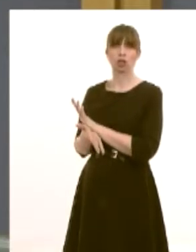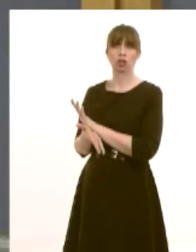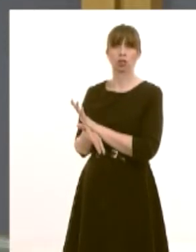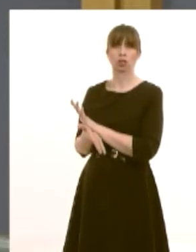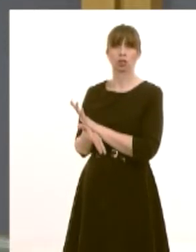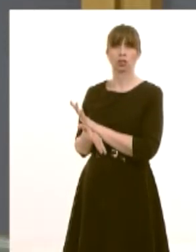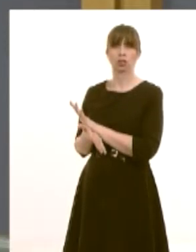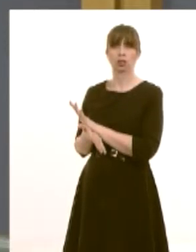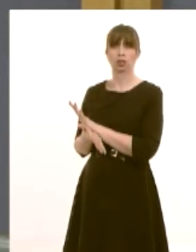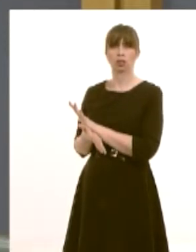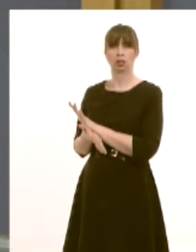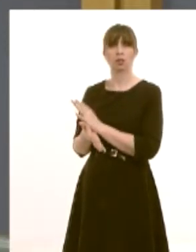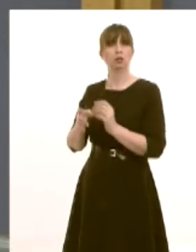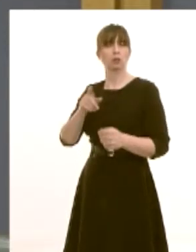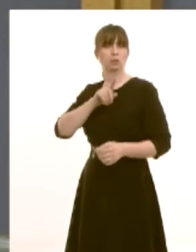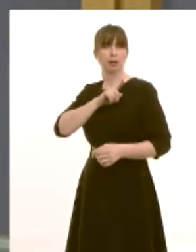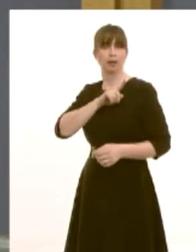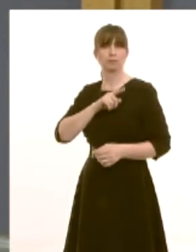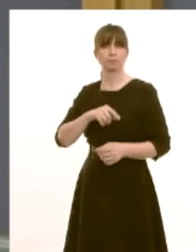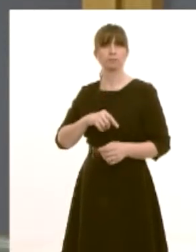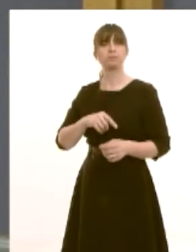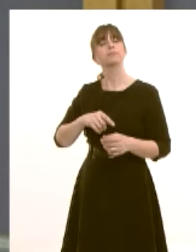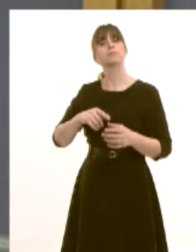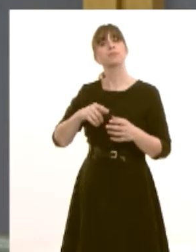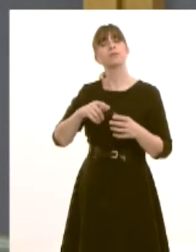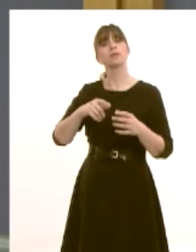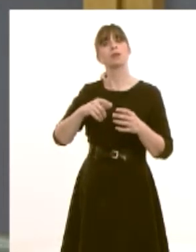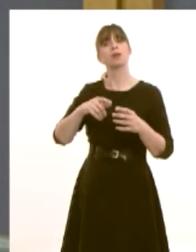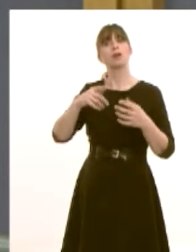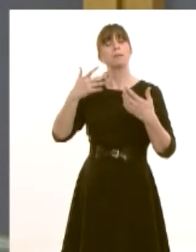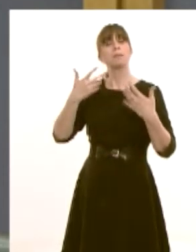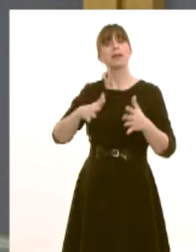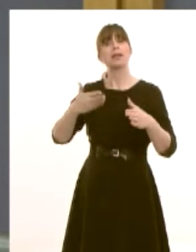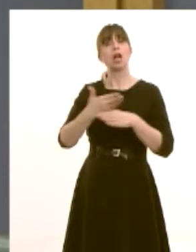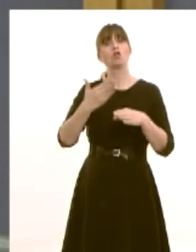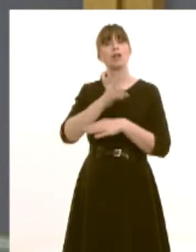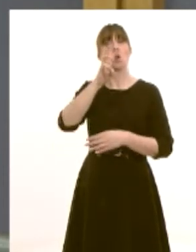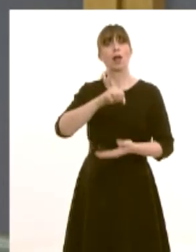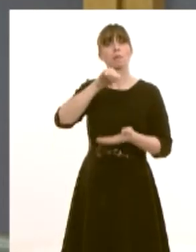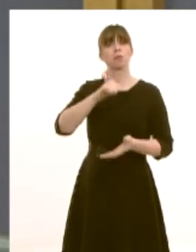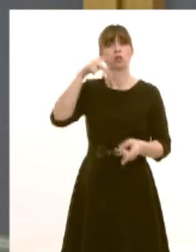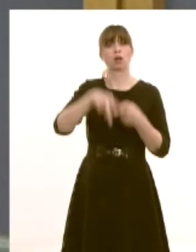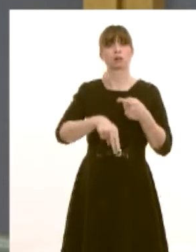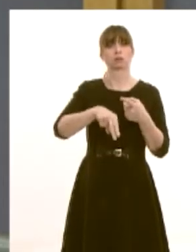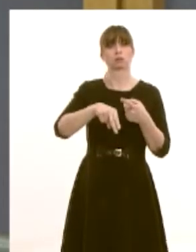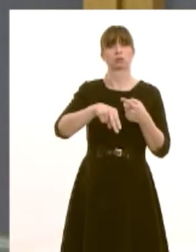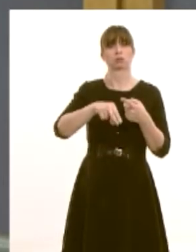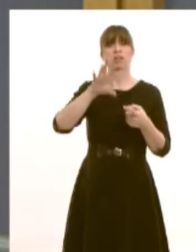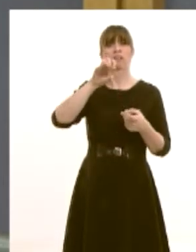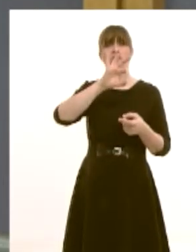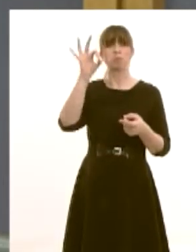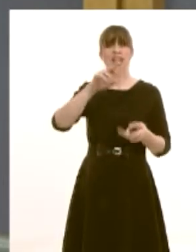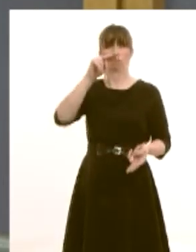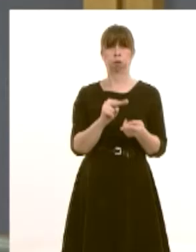encouraging apprentices to undertake apprenticeships by by cutting the careers wales budget by over 50